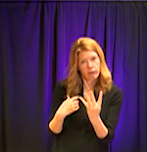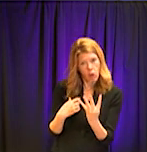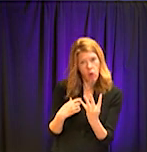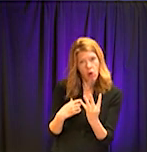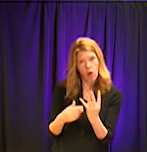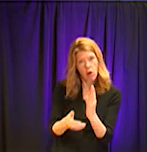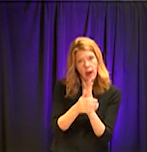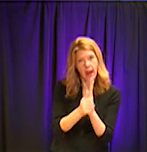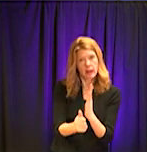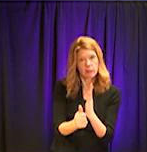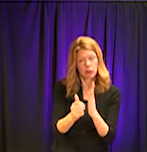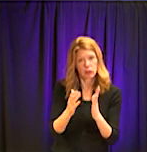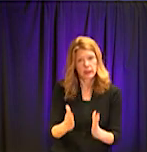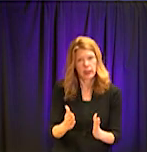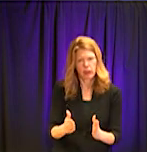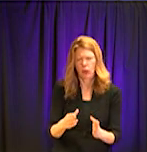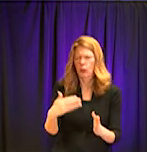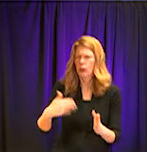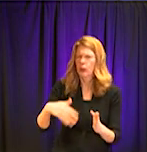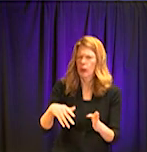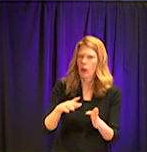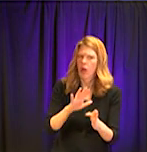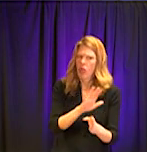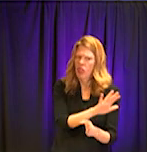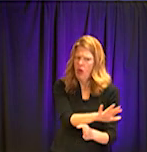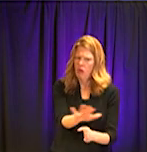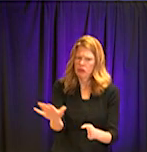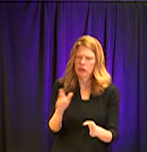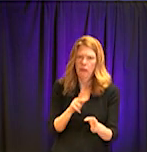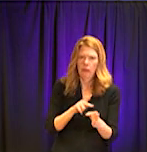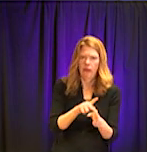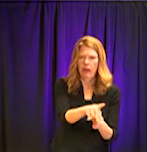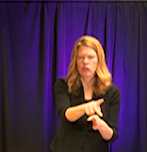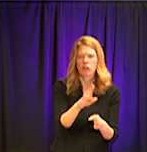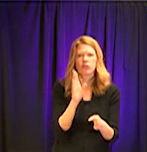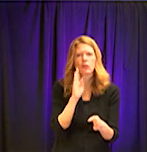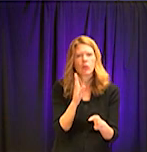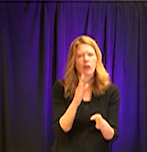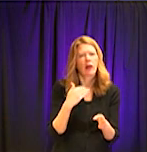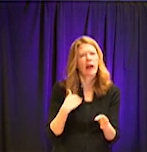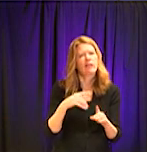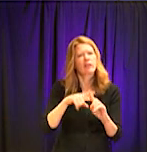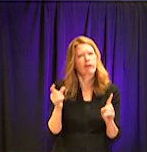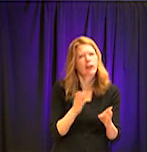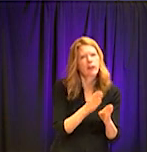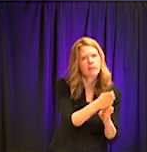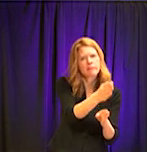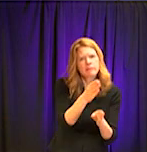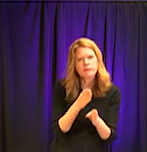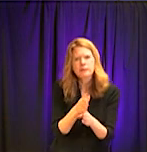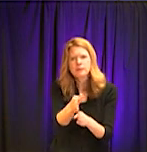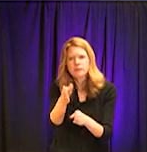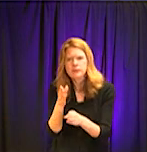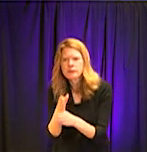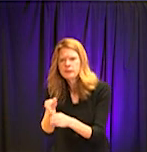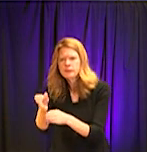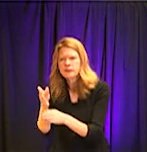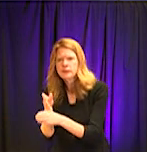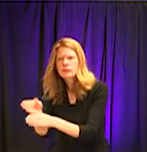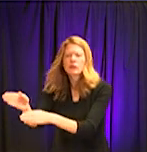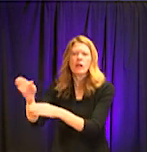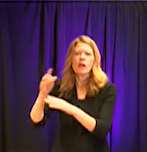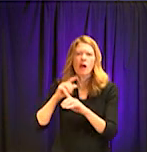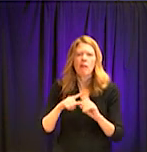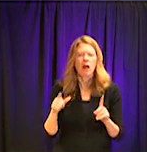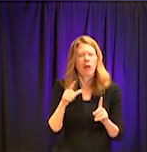tonight here at the DeKalb Center, who are going to talk on their various areas of expertise, all of which will answer